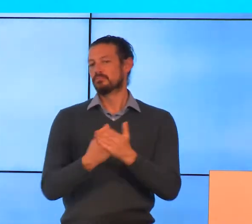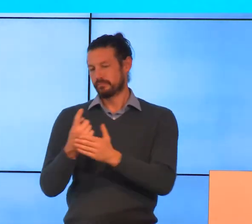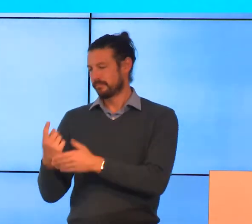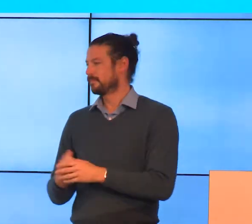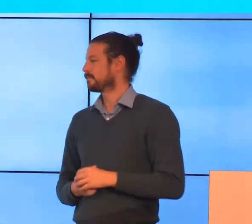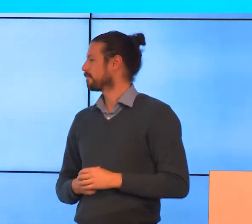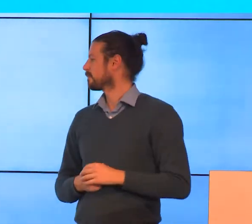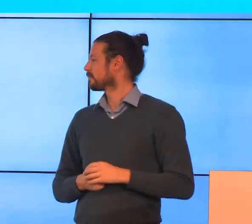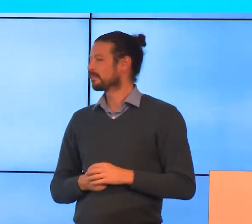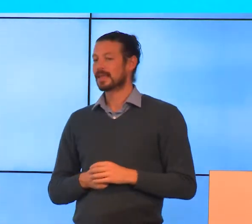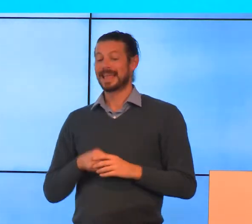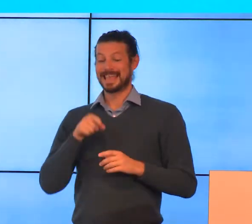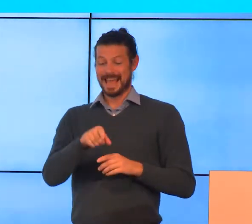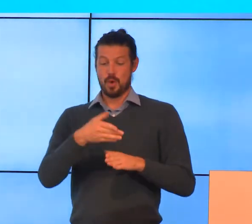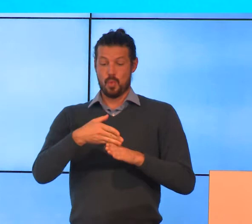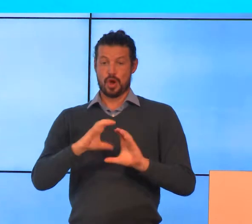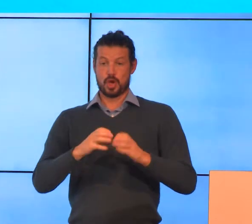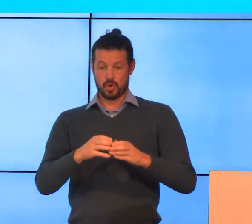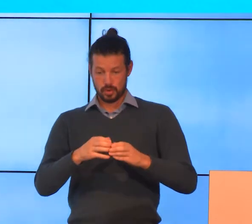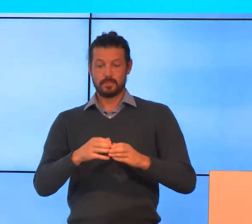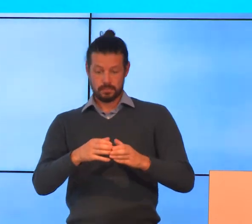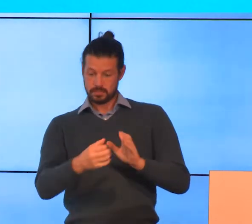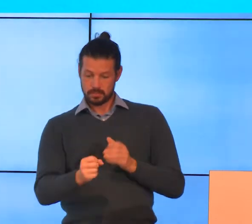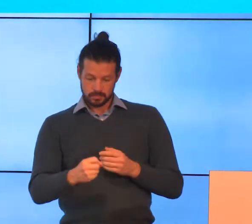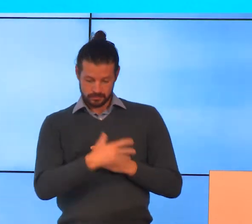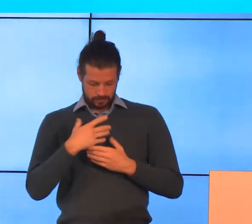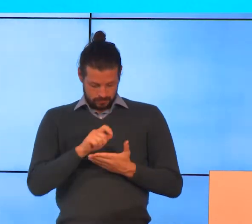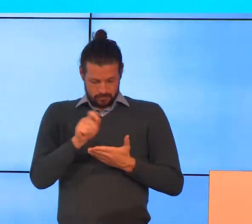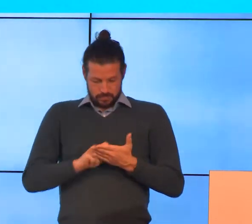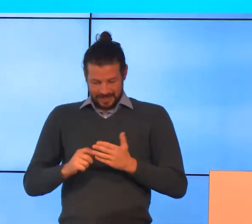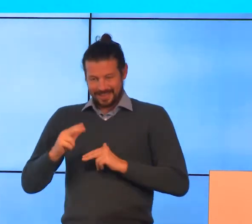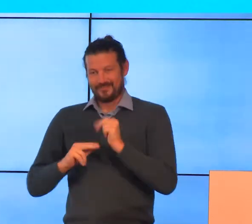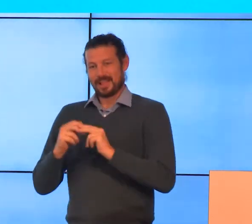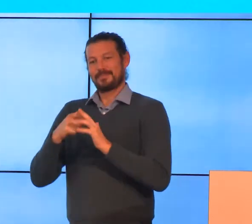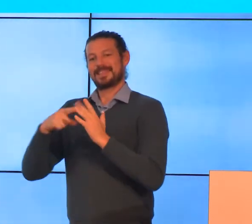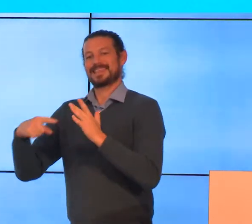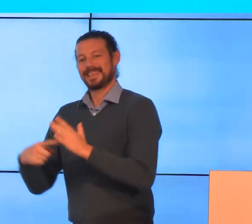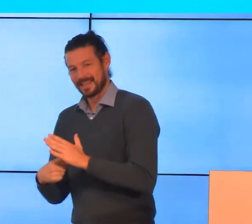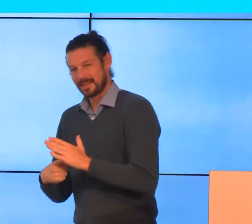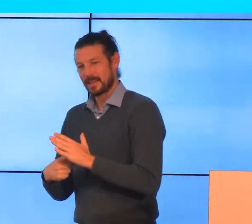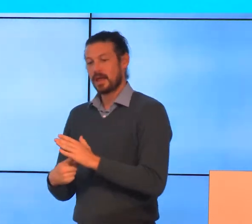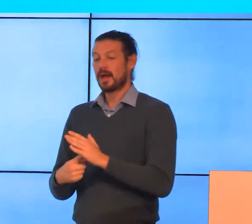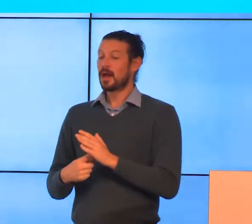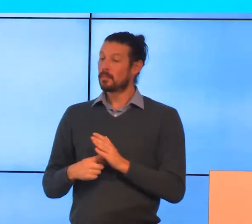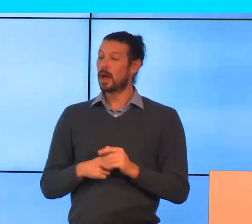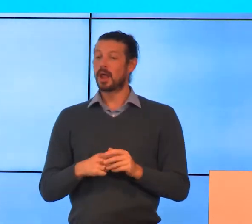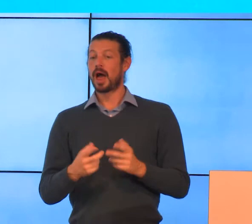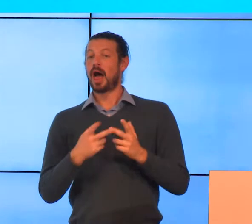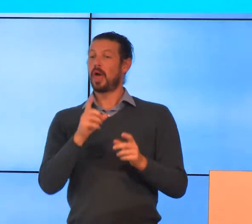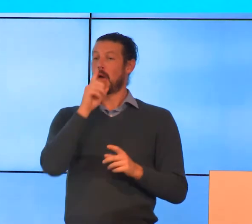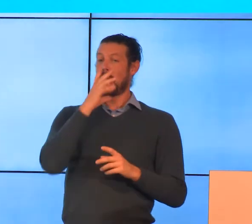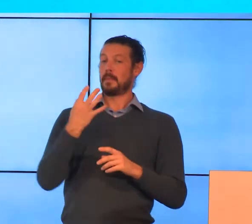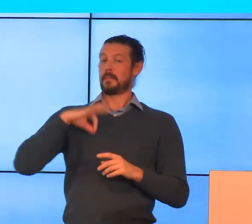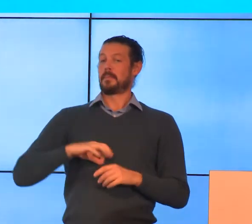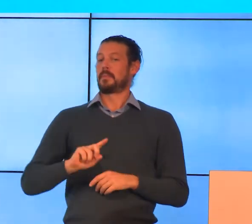and that work led to the development of the kit but it also had other positive benefits, one of which